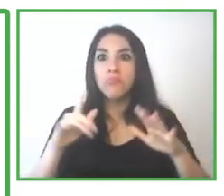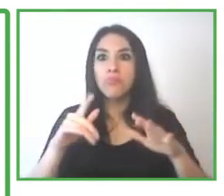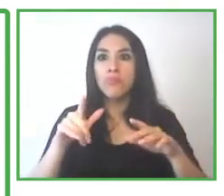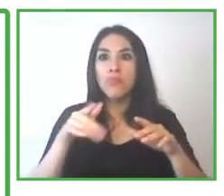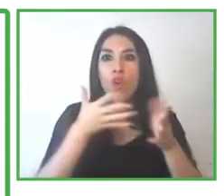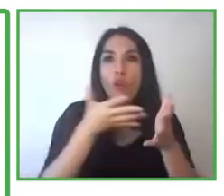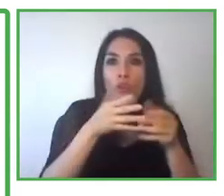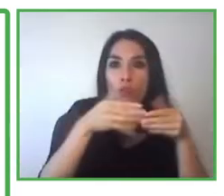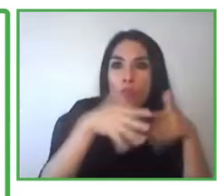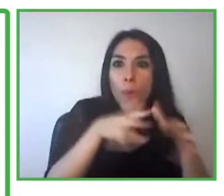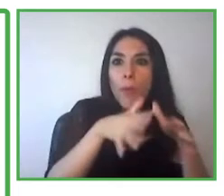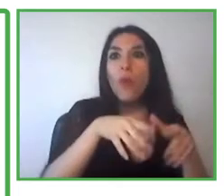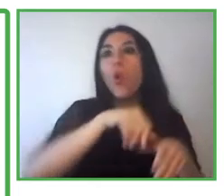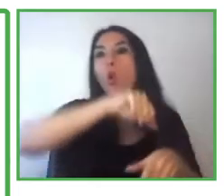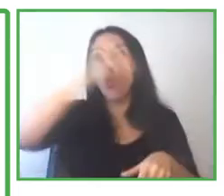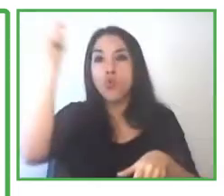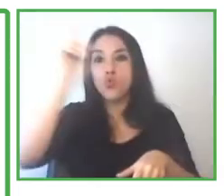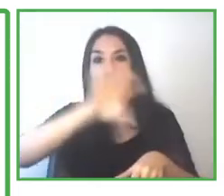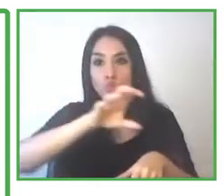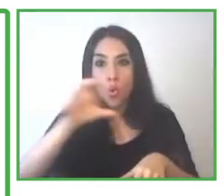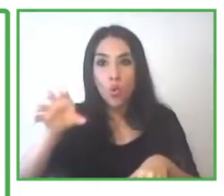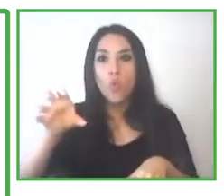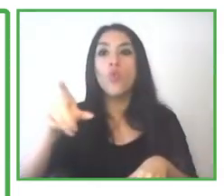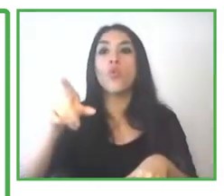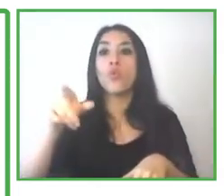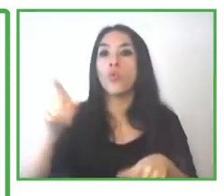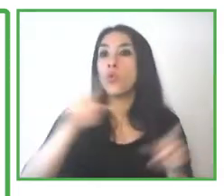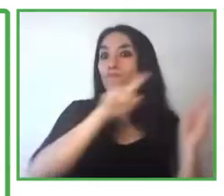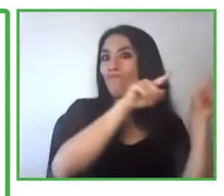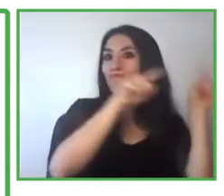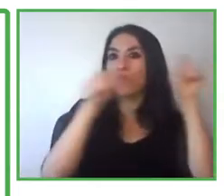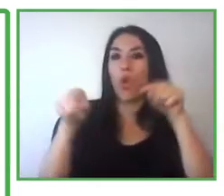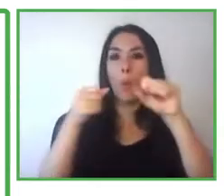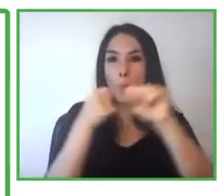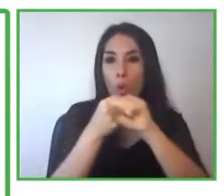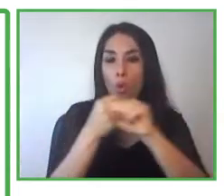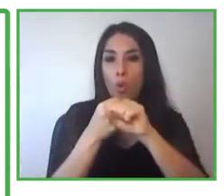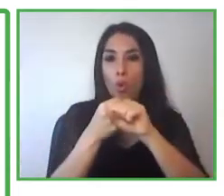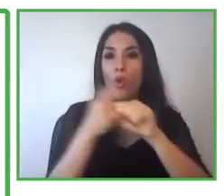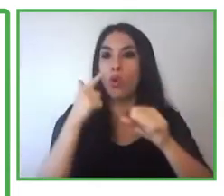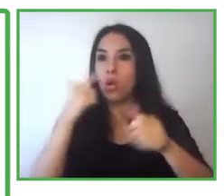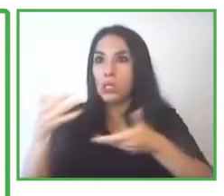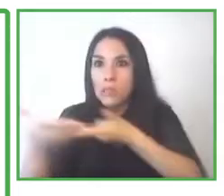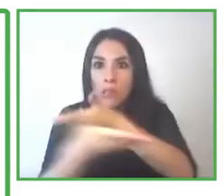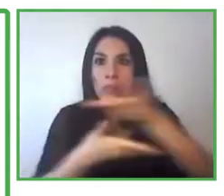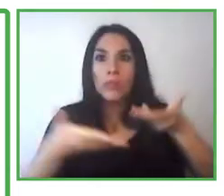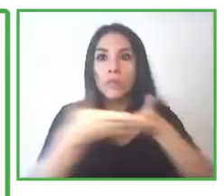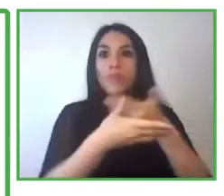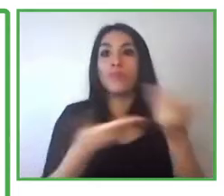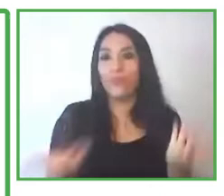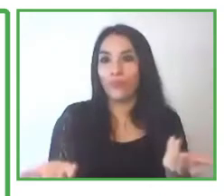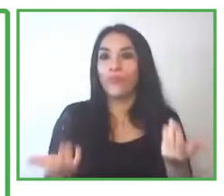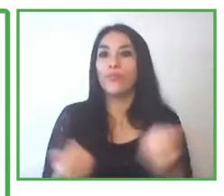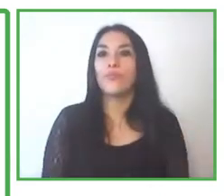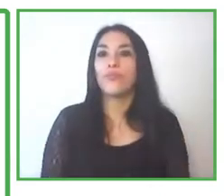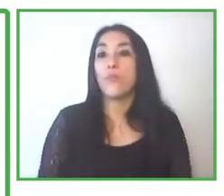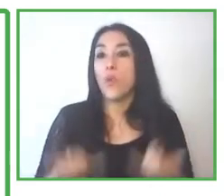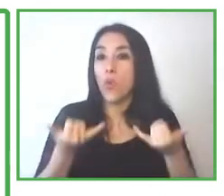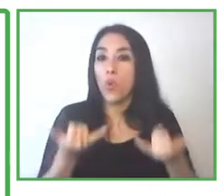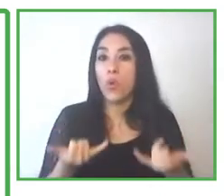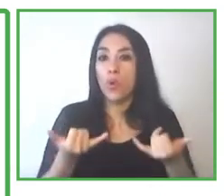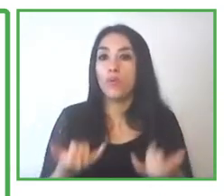replicated in different countries, thanks to the support of many organizations such as yours who are listening to this forum.